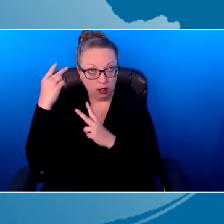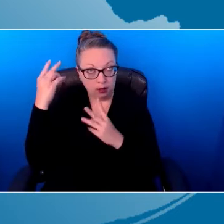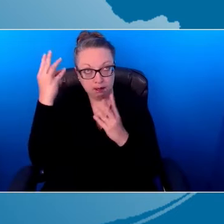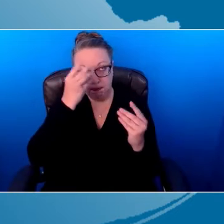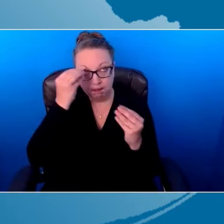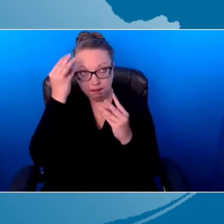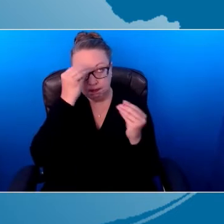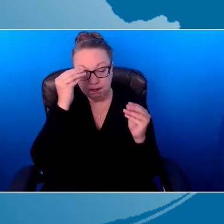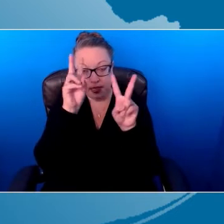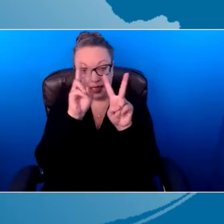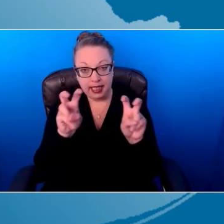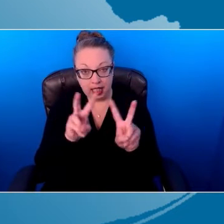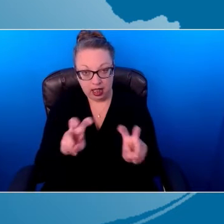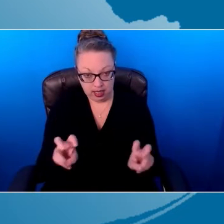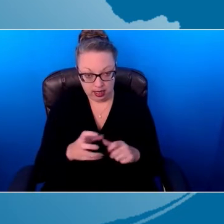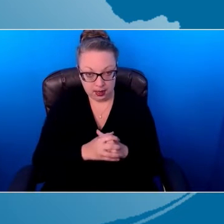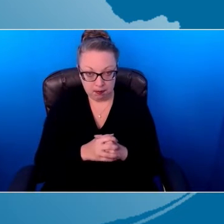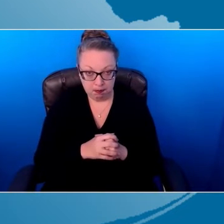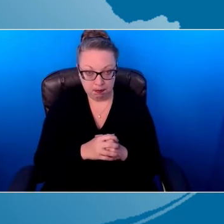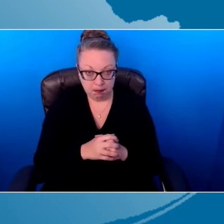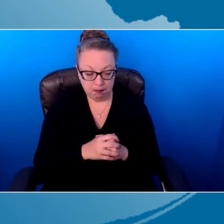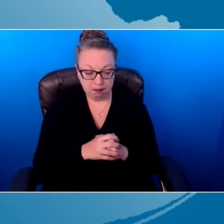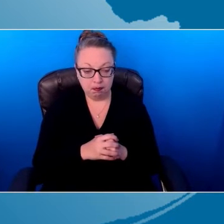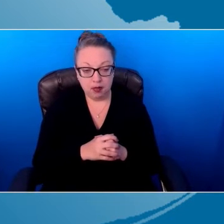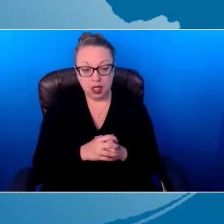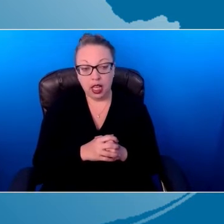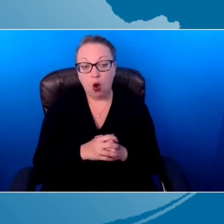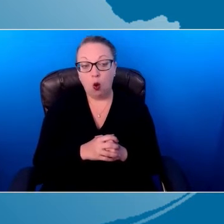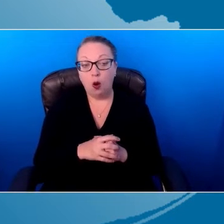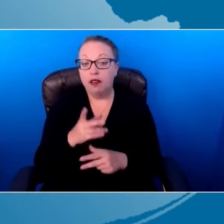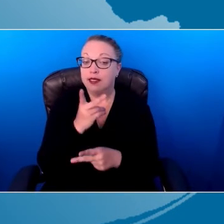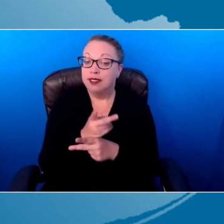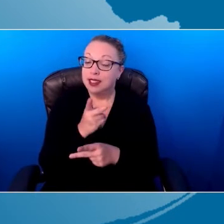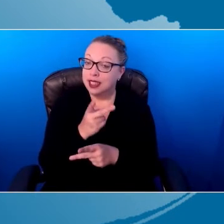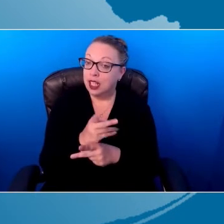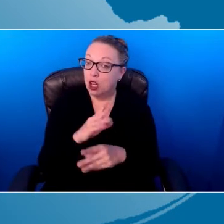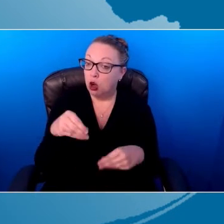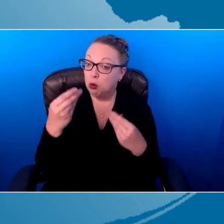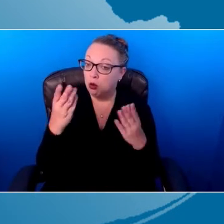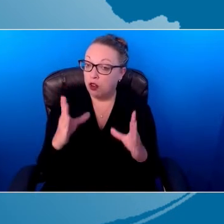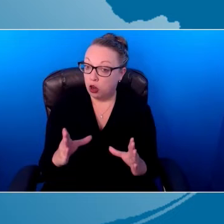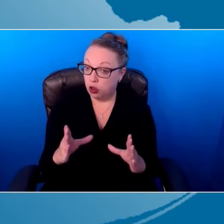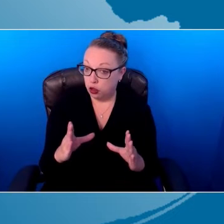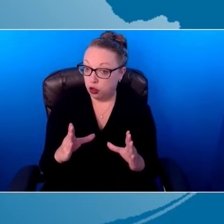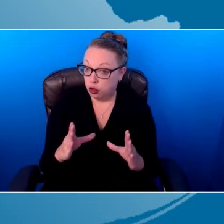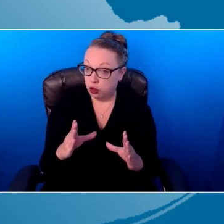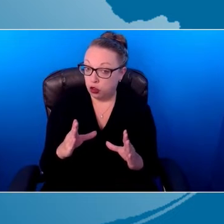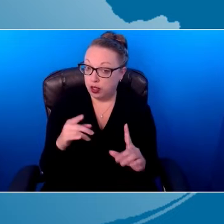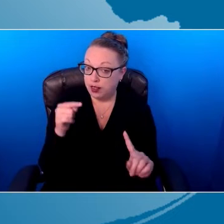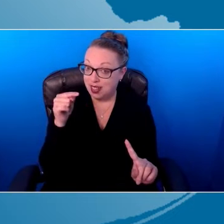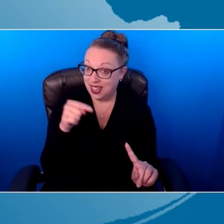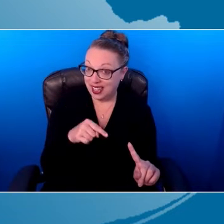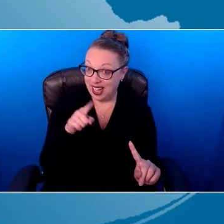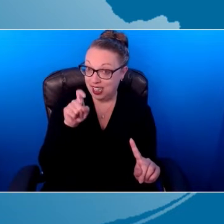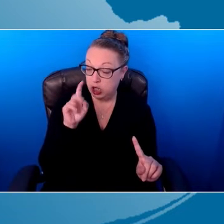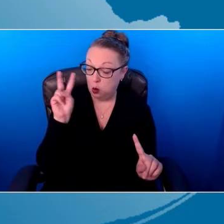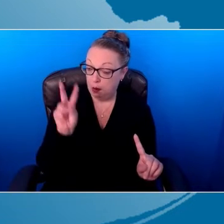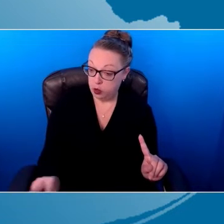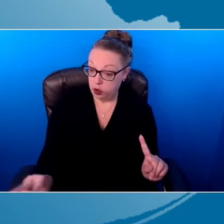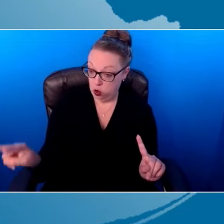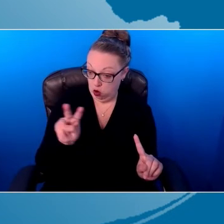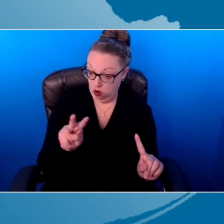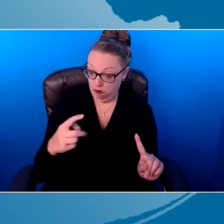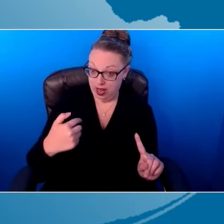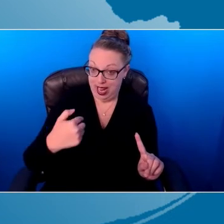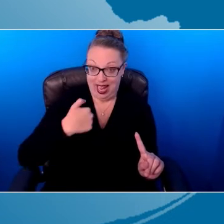If the caregiver needs me to be the, if they need to observe and they need to show or